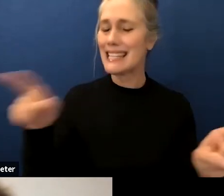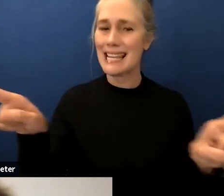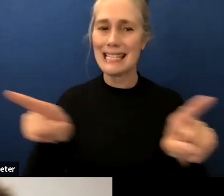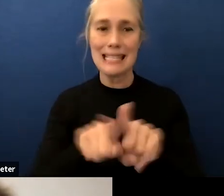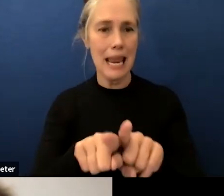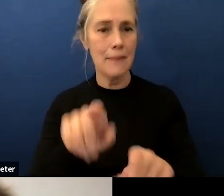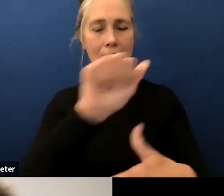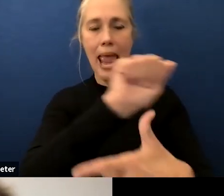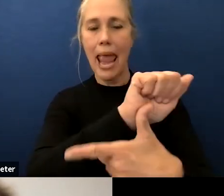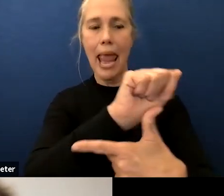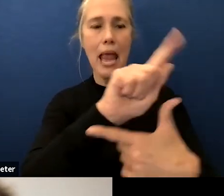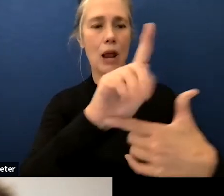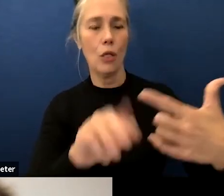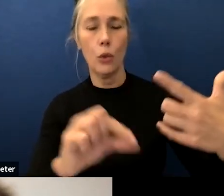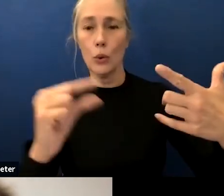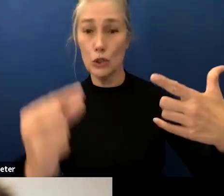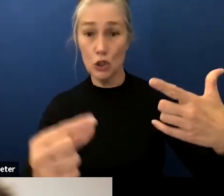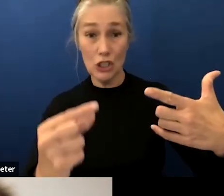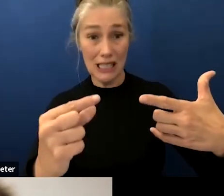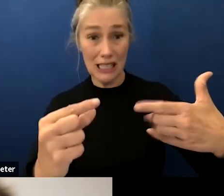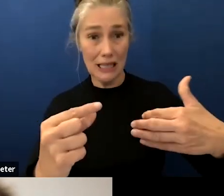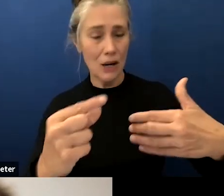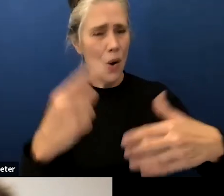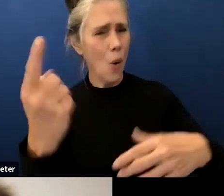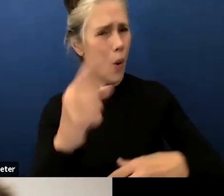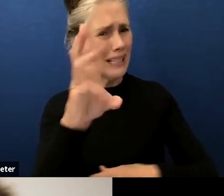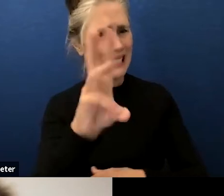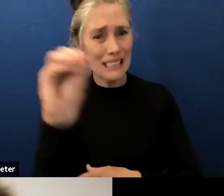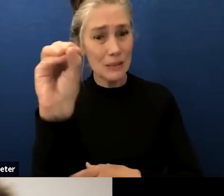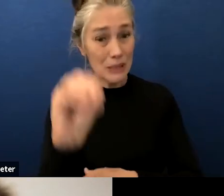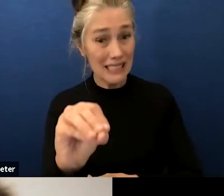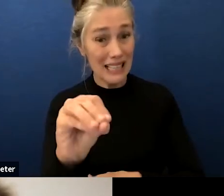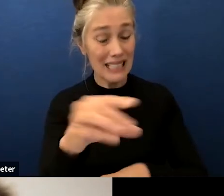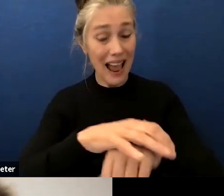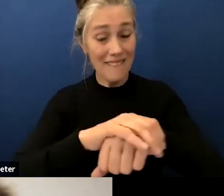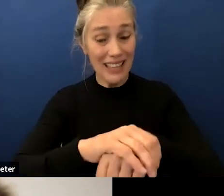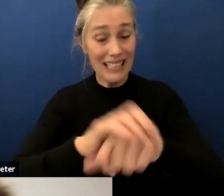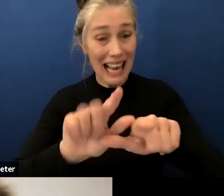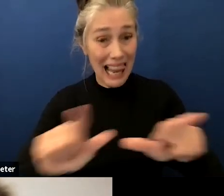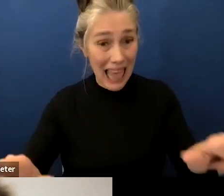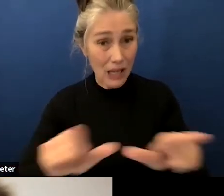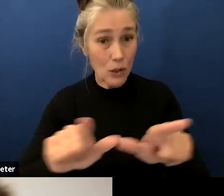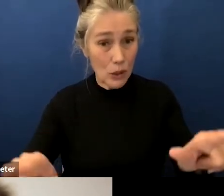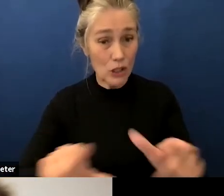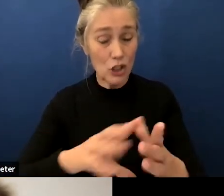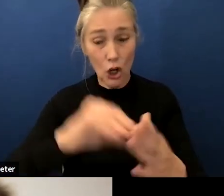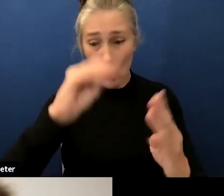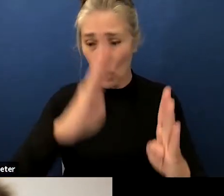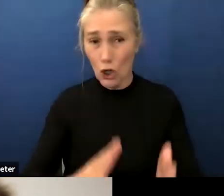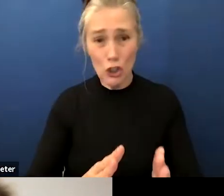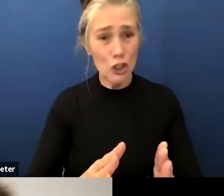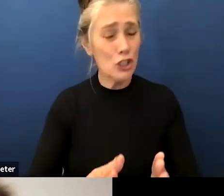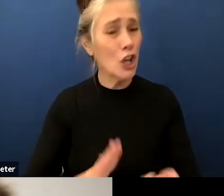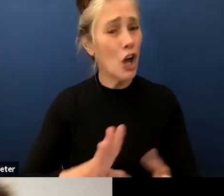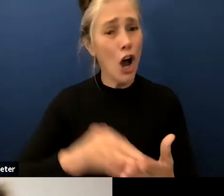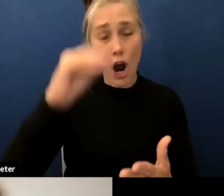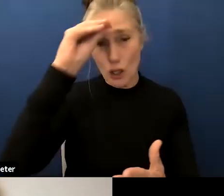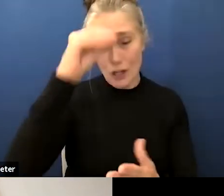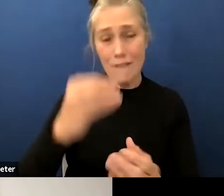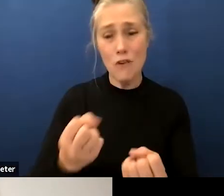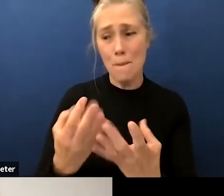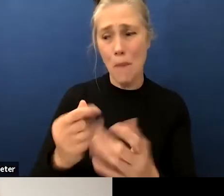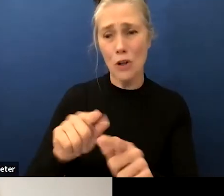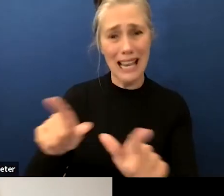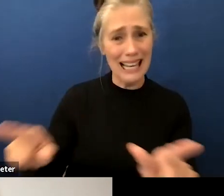g's only six percent of our english language learners or multilingual learners any way you want to name it they uh get